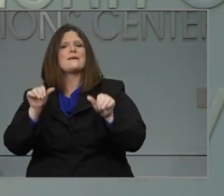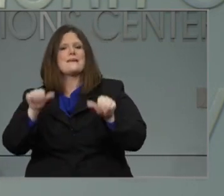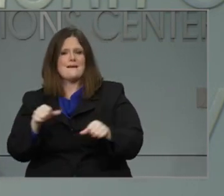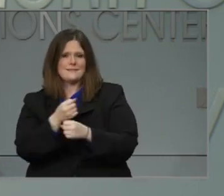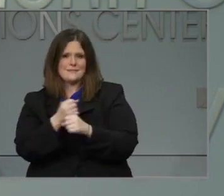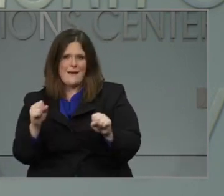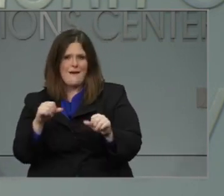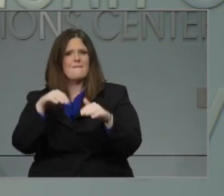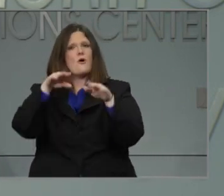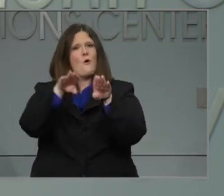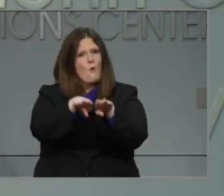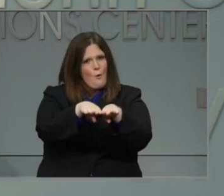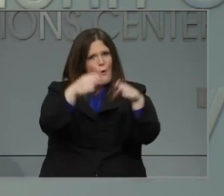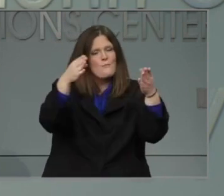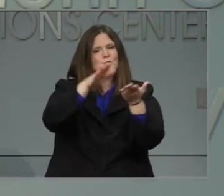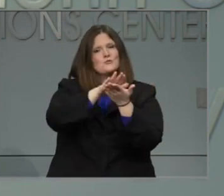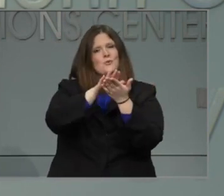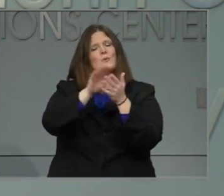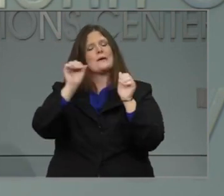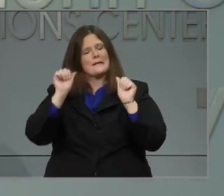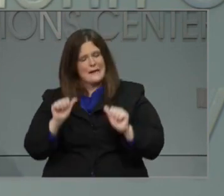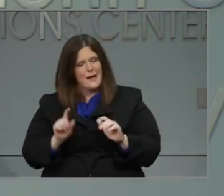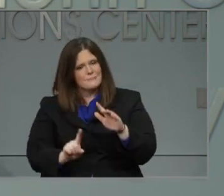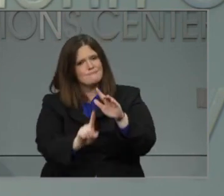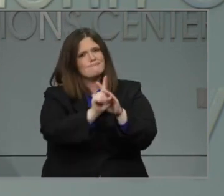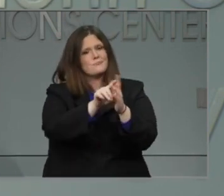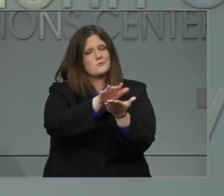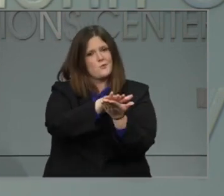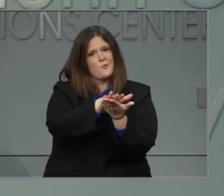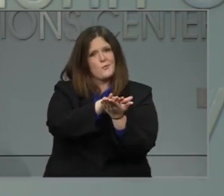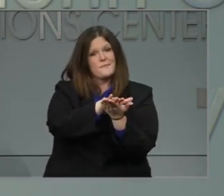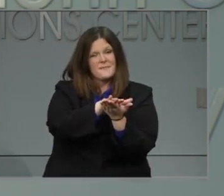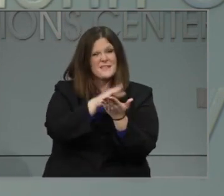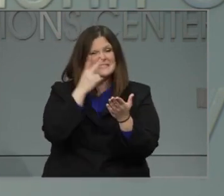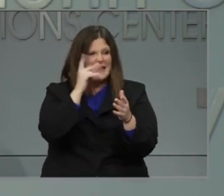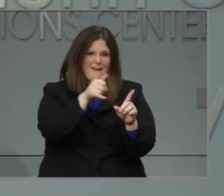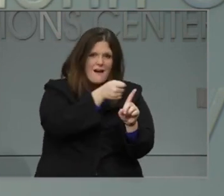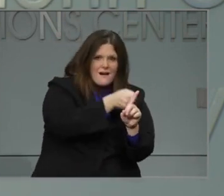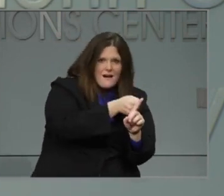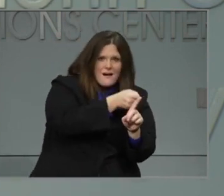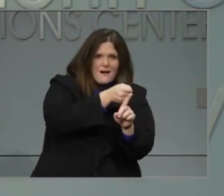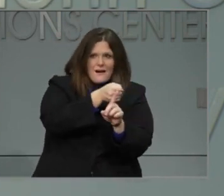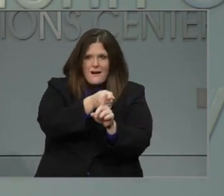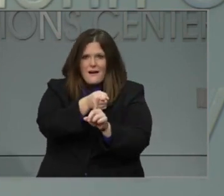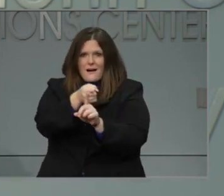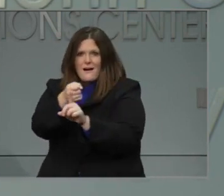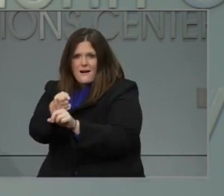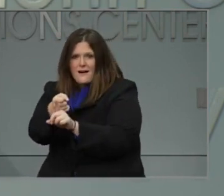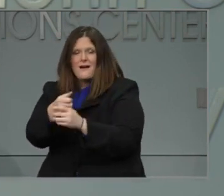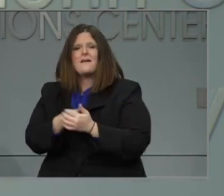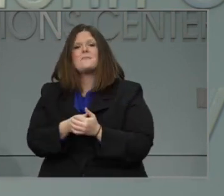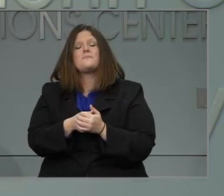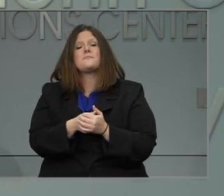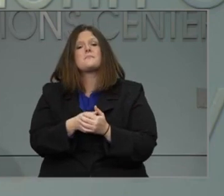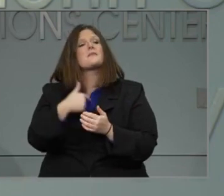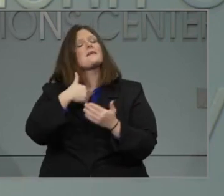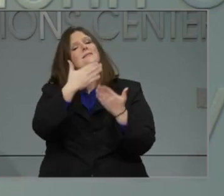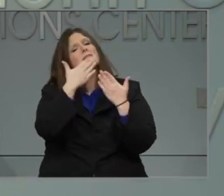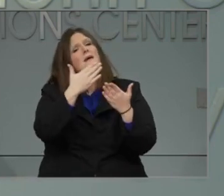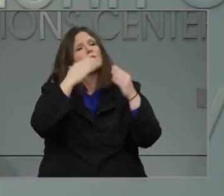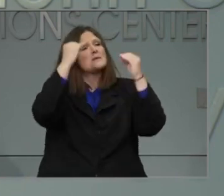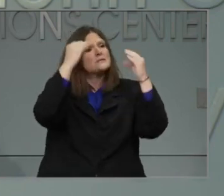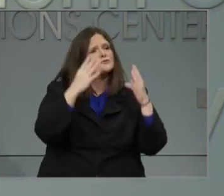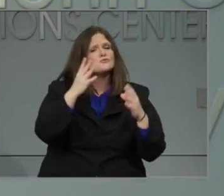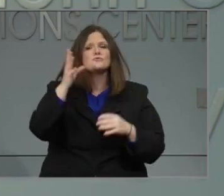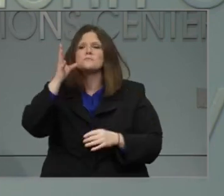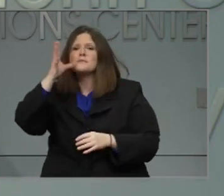I appreciate all of the parents, teachers, superintendents, school staff, and more who've worked to support our